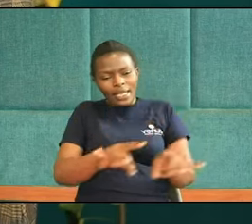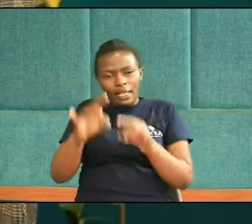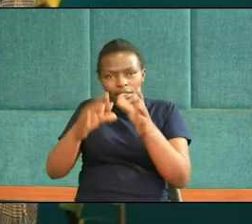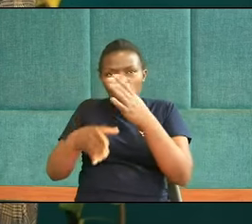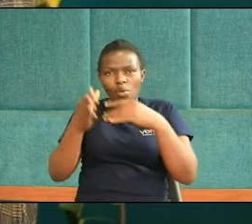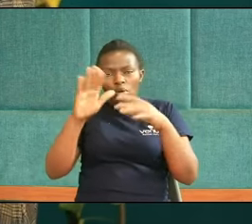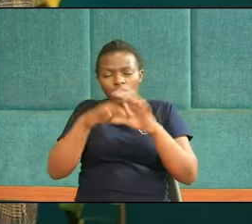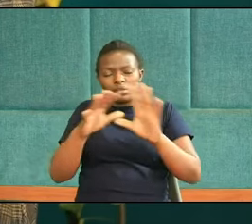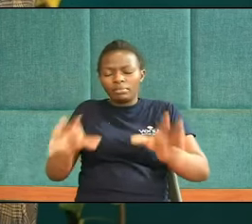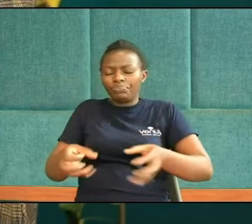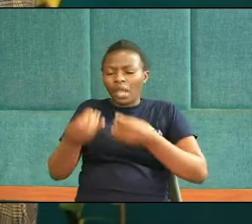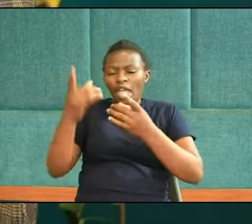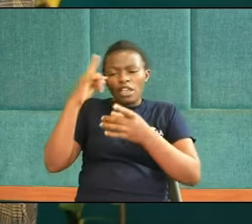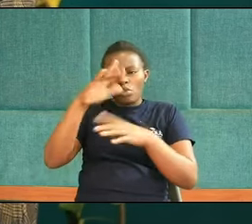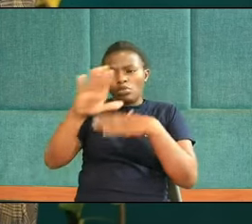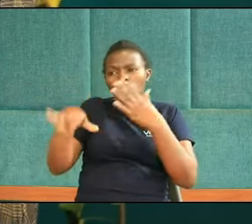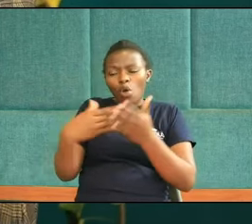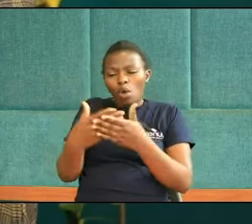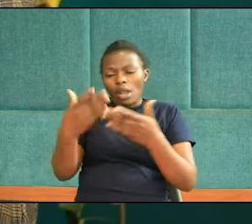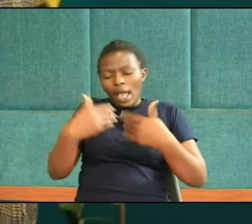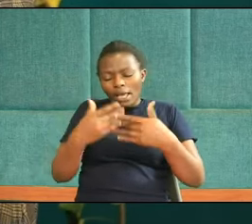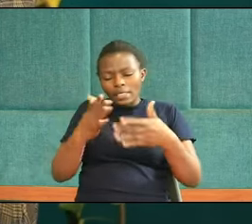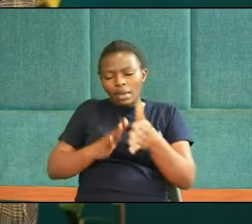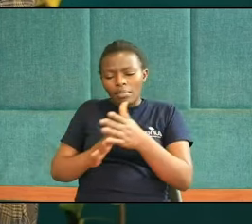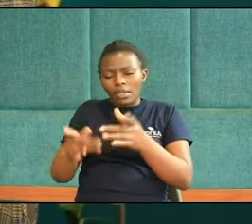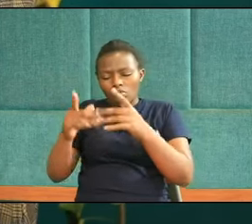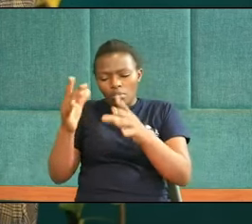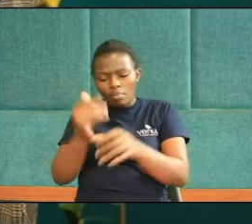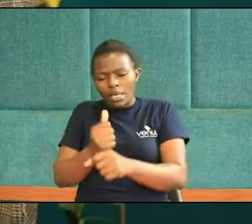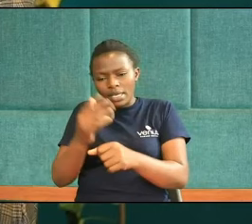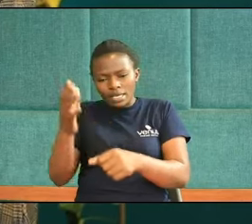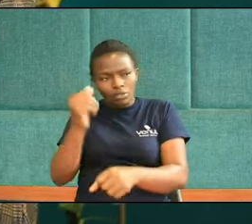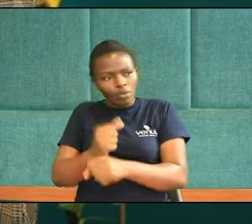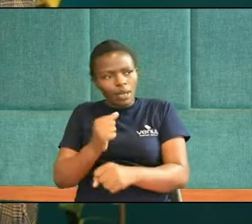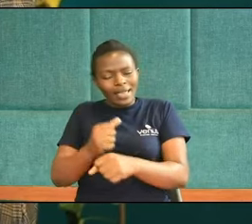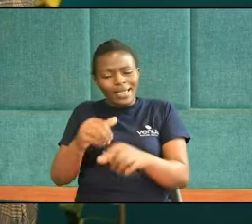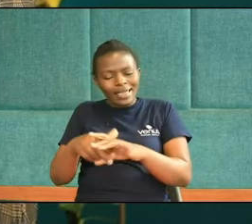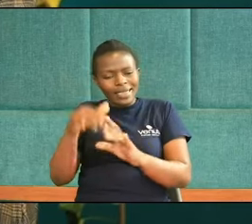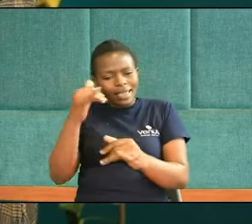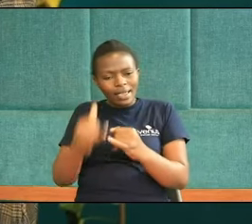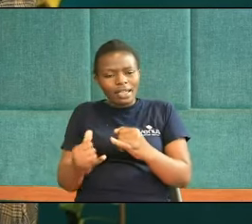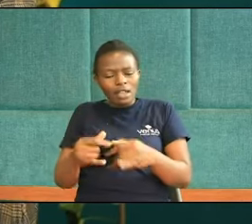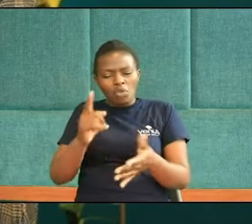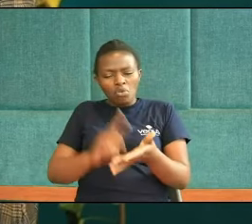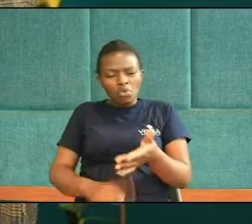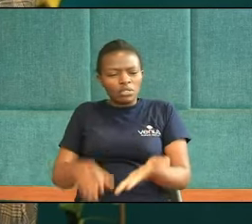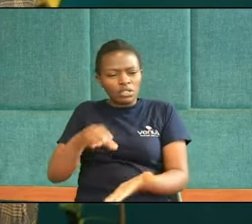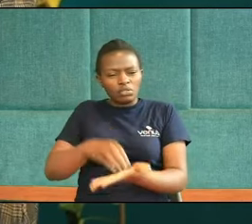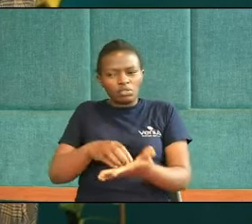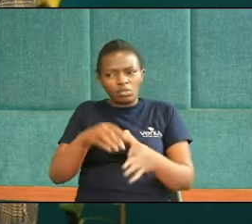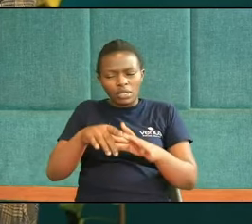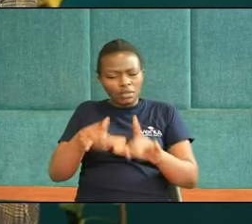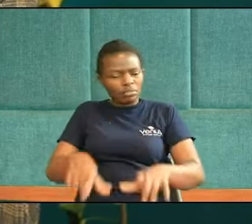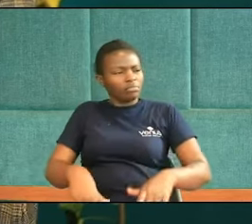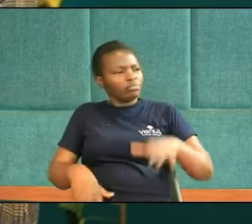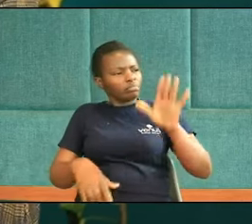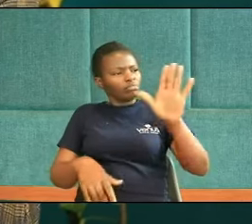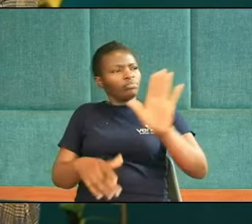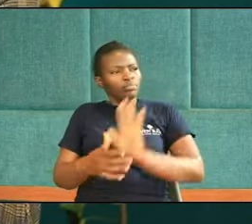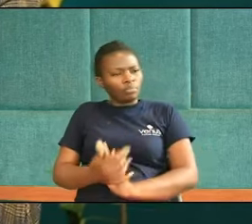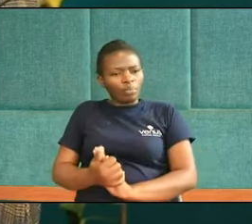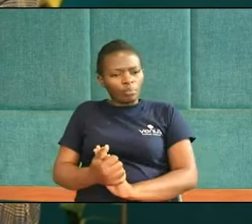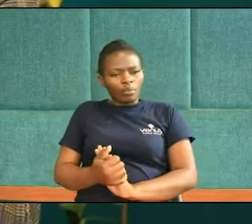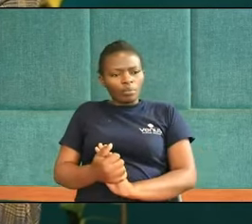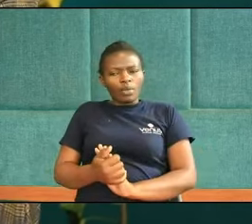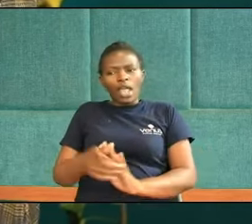knows all And has a plan To make it work Out in the end What situations You know And the lesson now